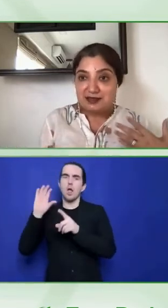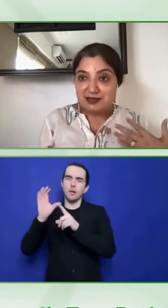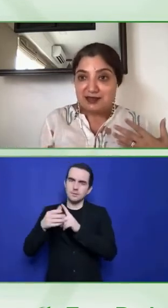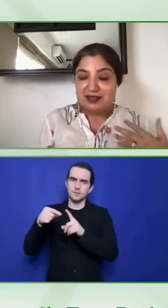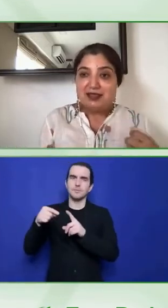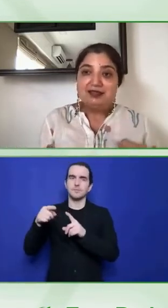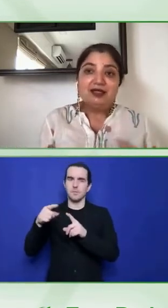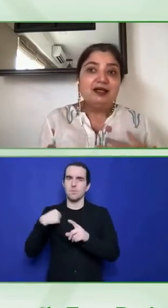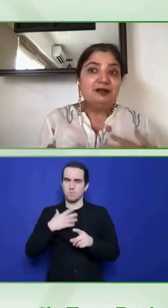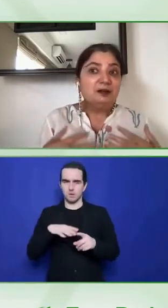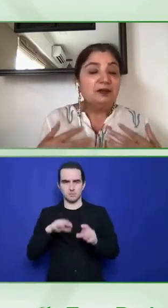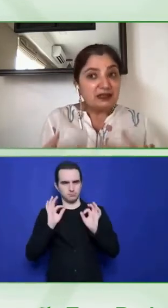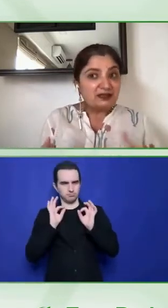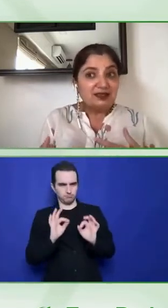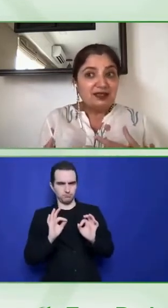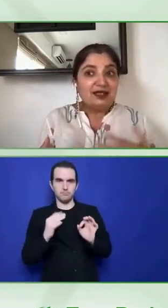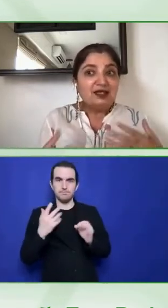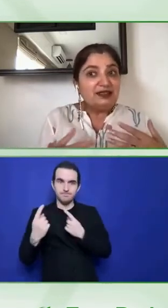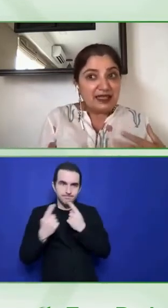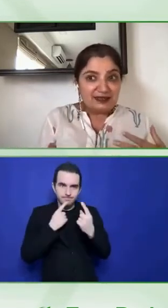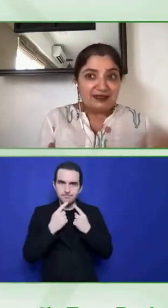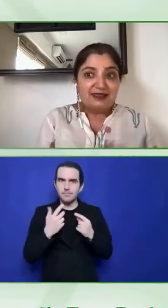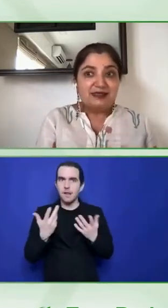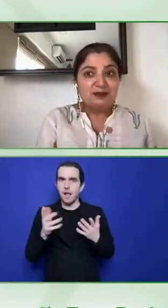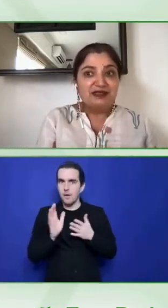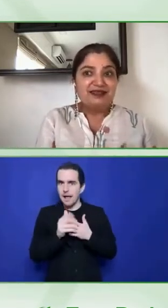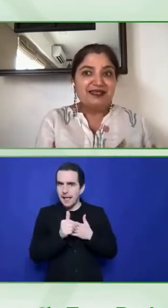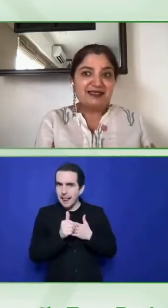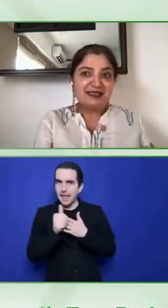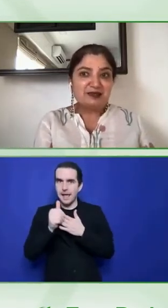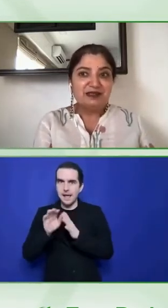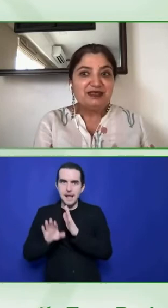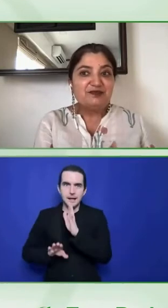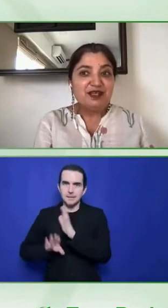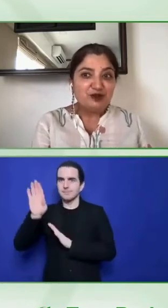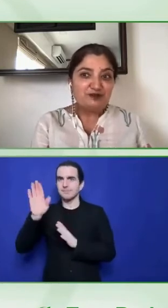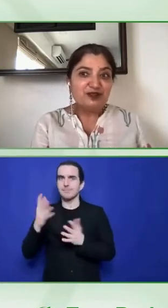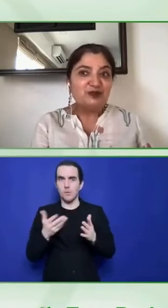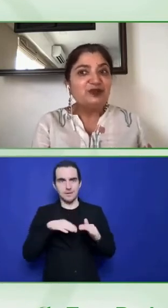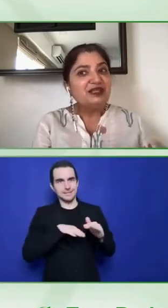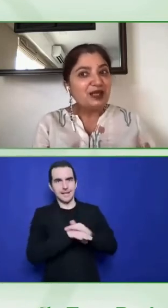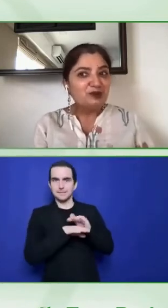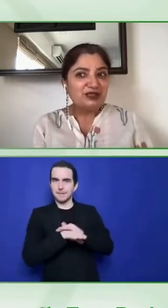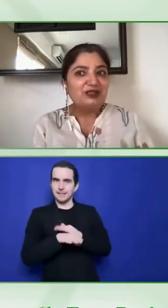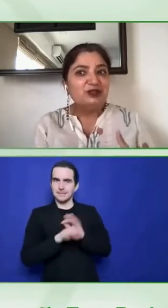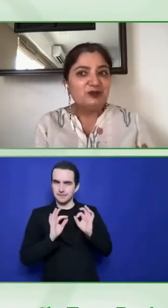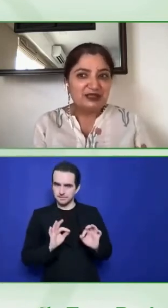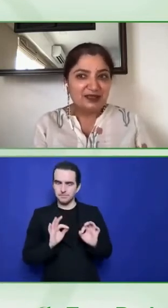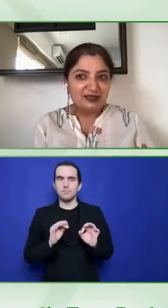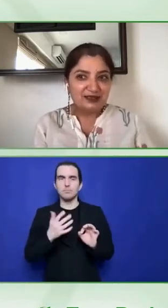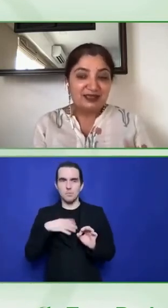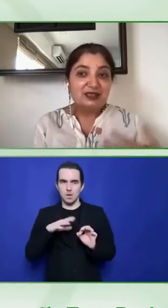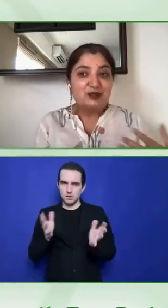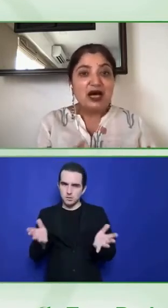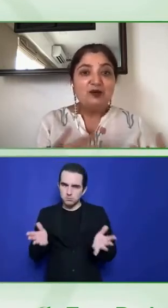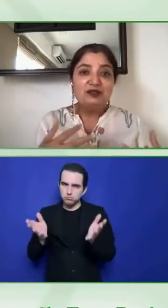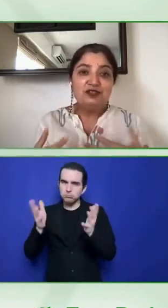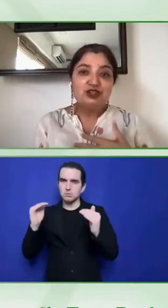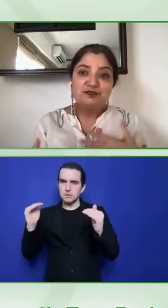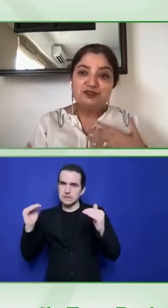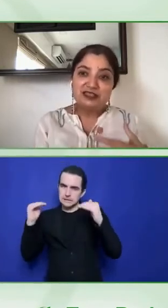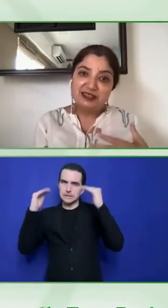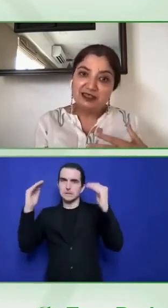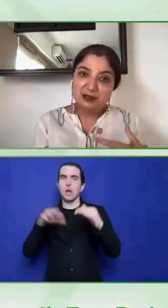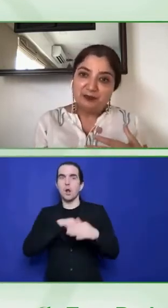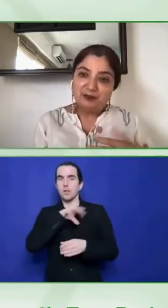indicators, but yet disability and accessibility very often don't get counted in those indicators. So how